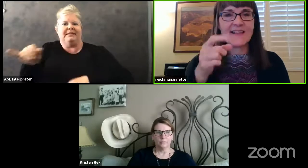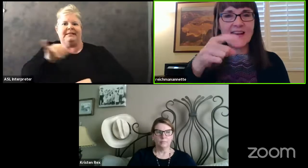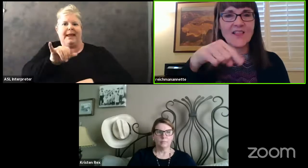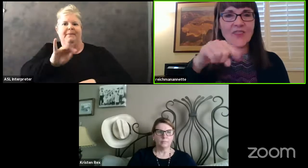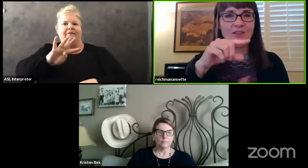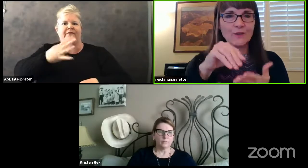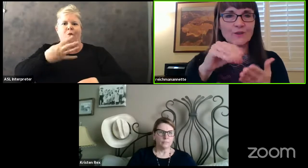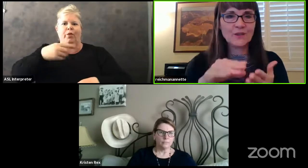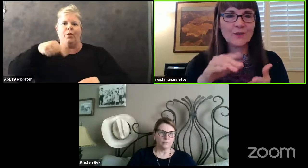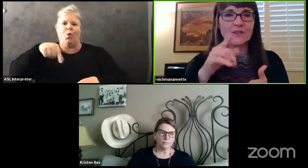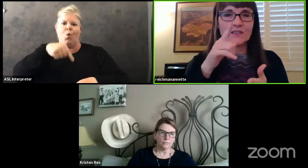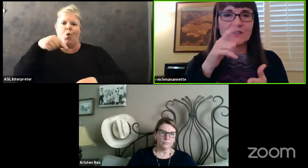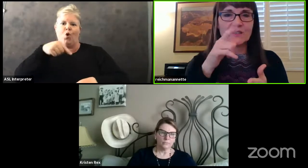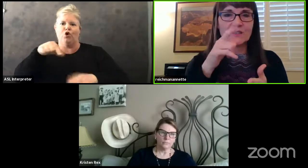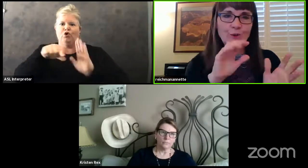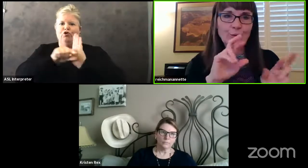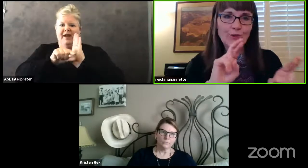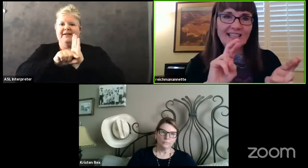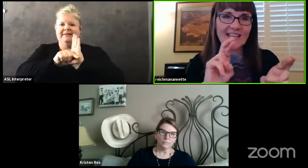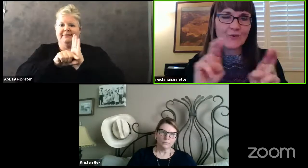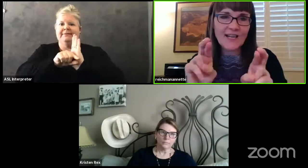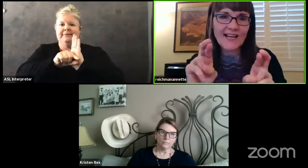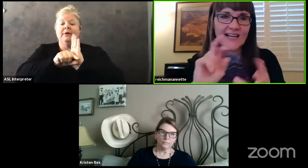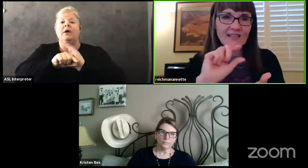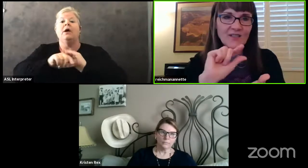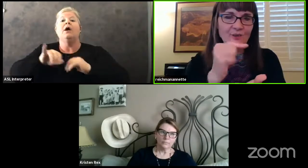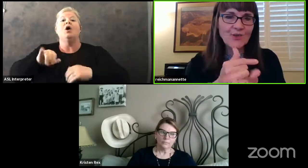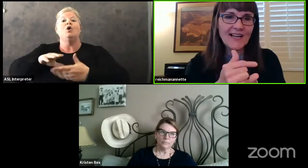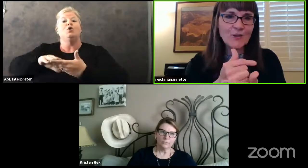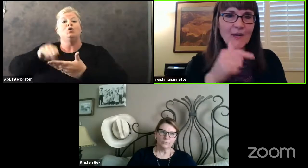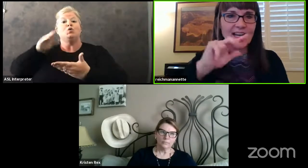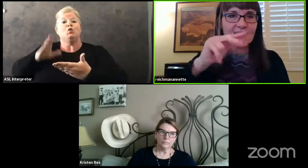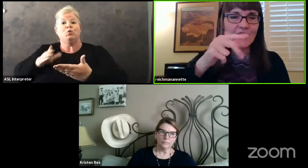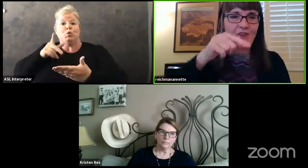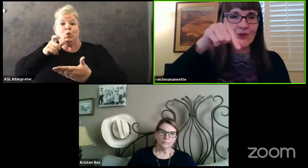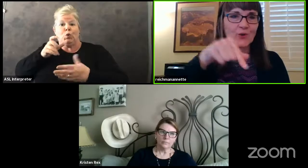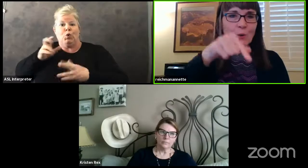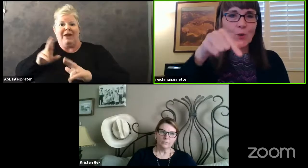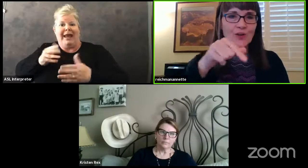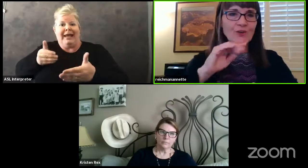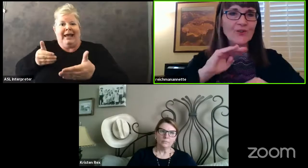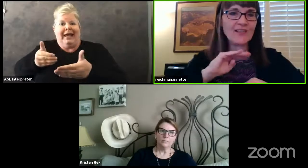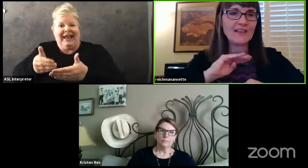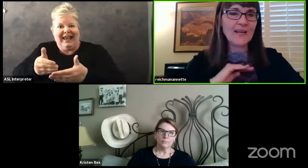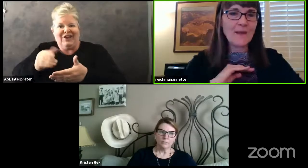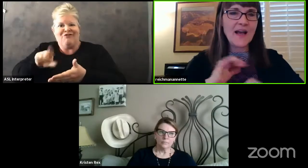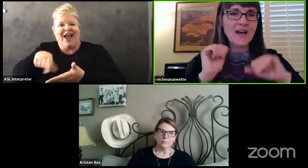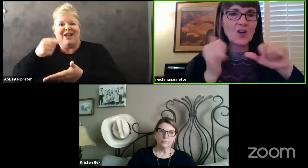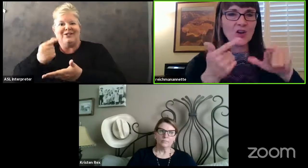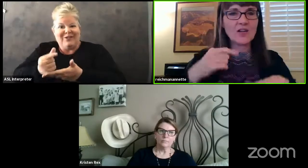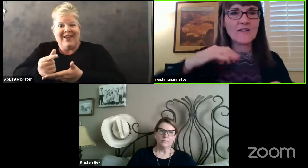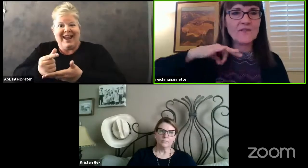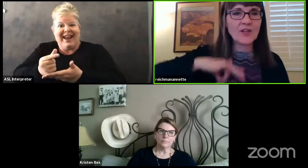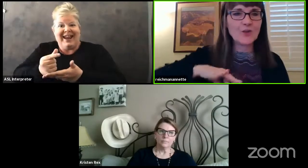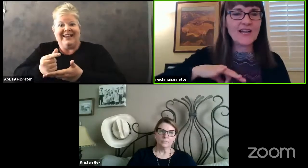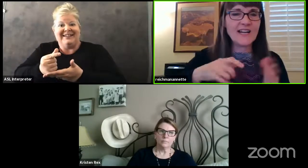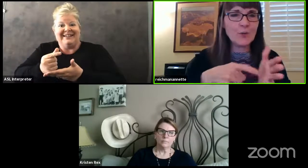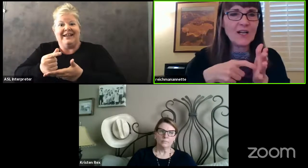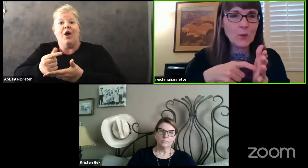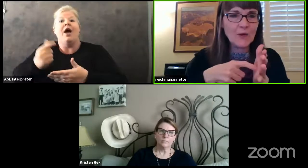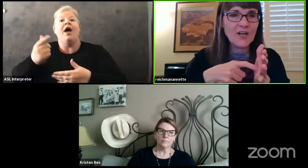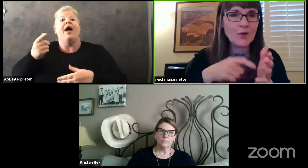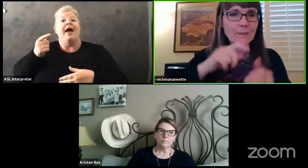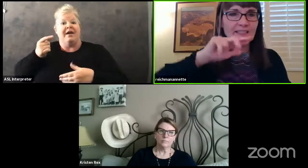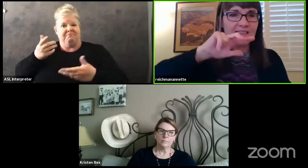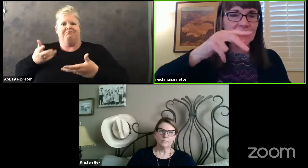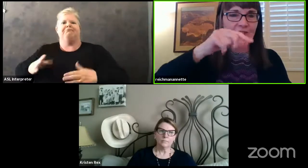And that those students who were getting ready to graduate in the third quarter, that they came at all of the credit